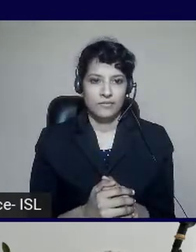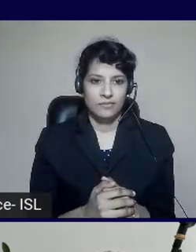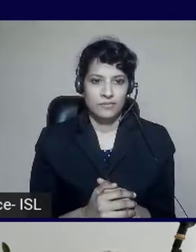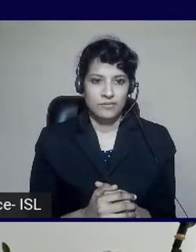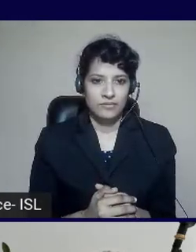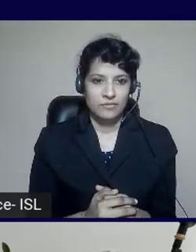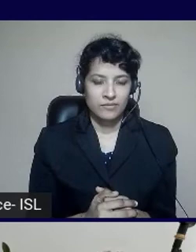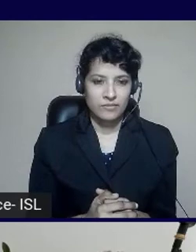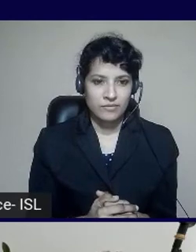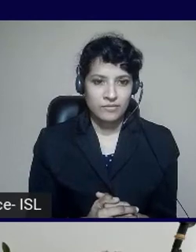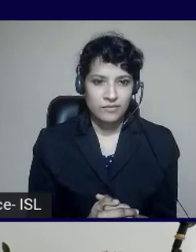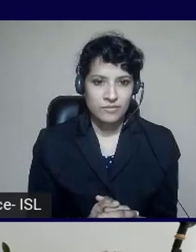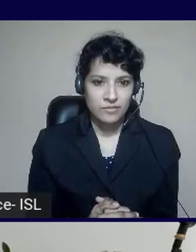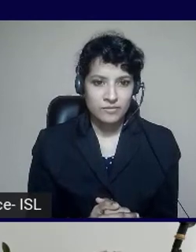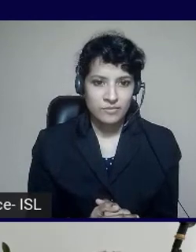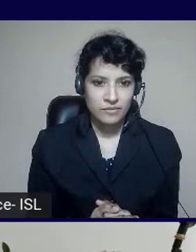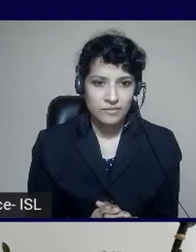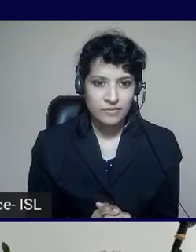GitHub.com.